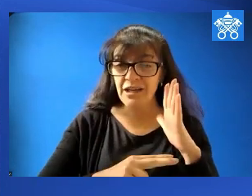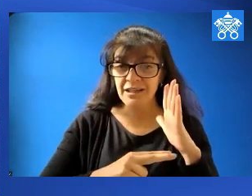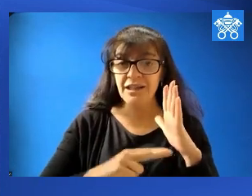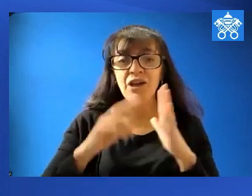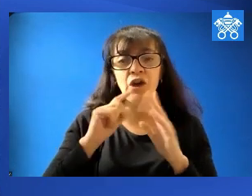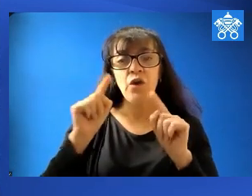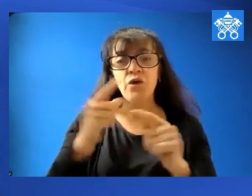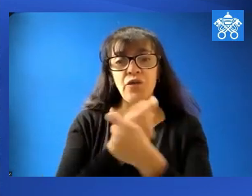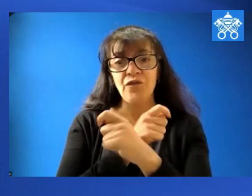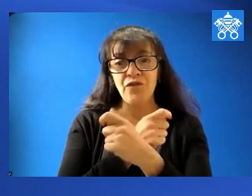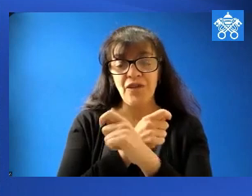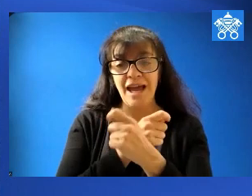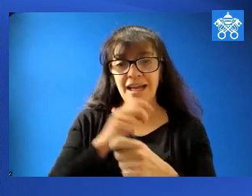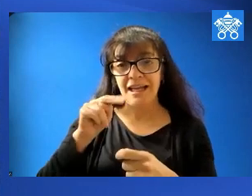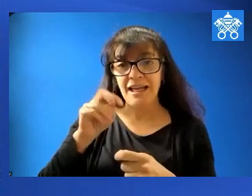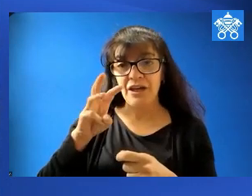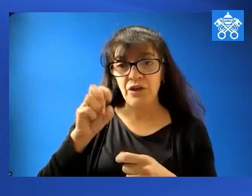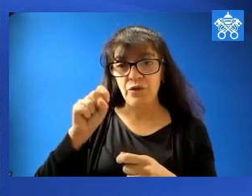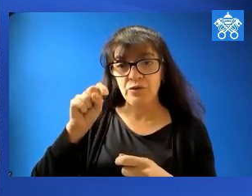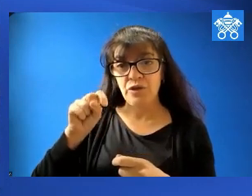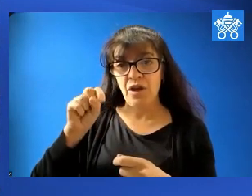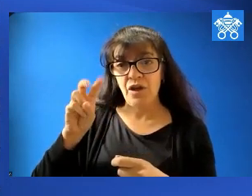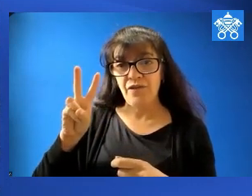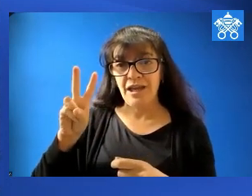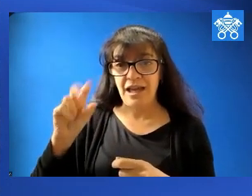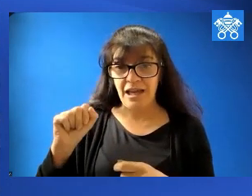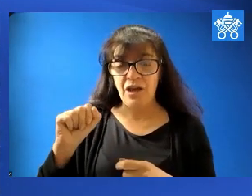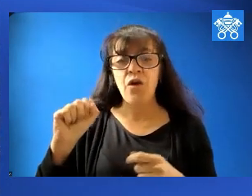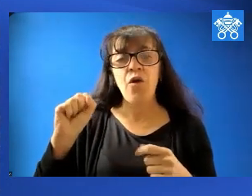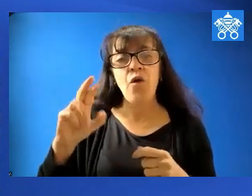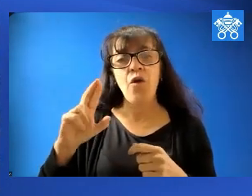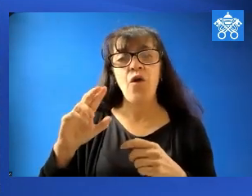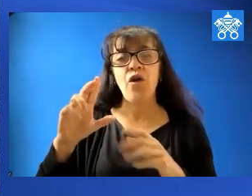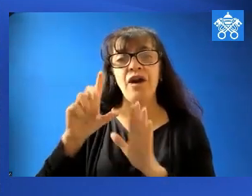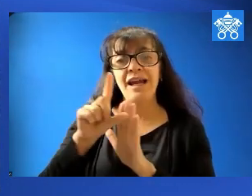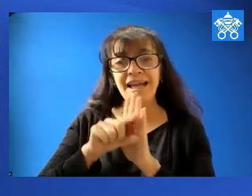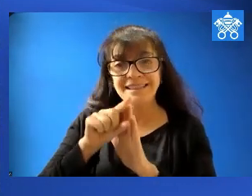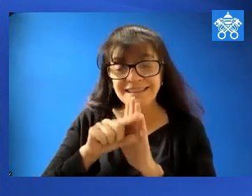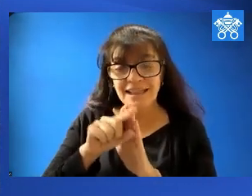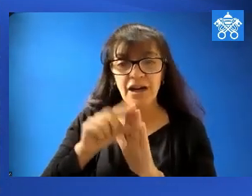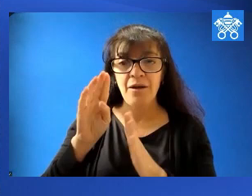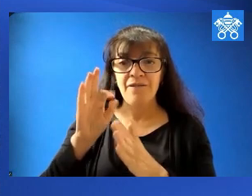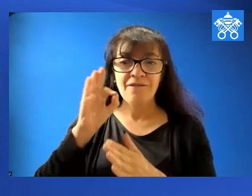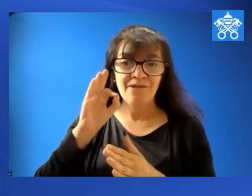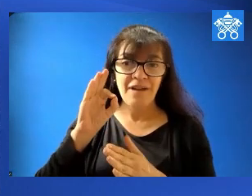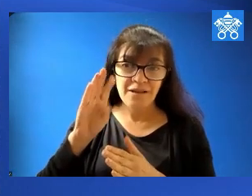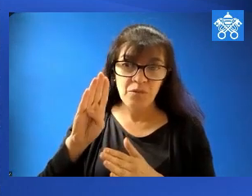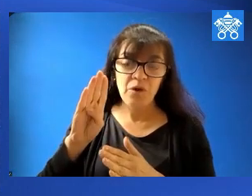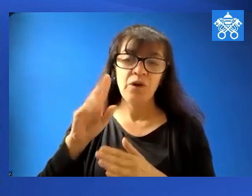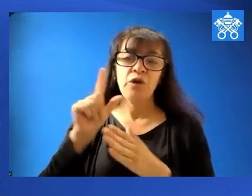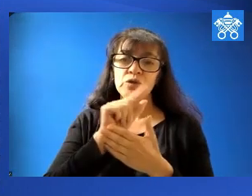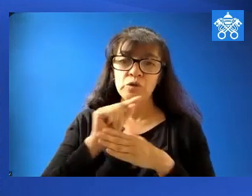the Holy Father's words here, just go to vaticannews.va or to our Instagram, Facebook, Twitter